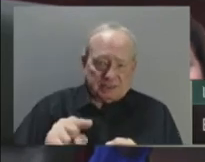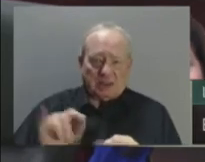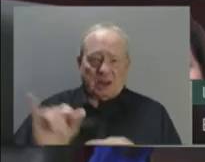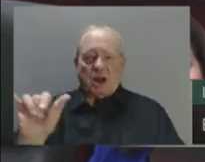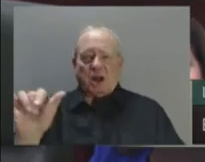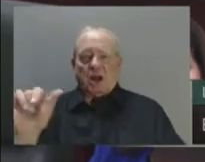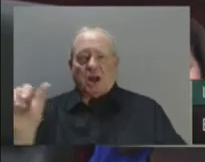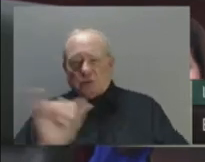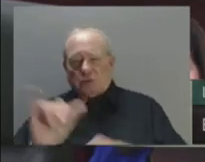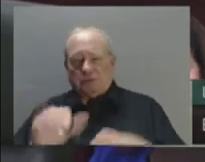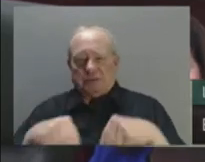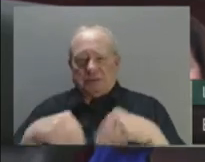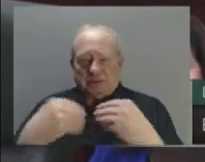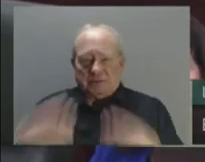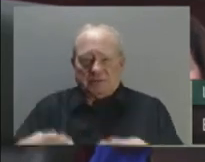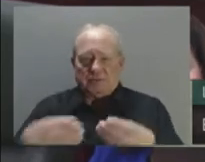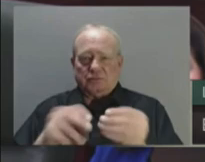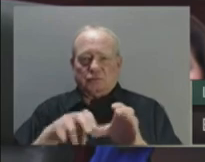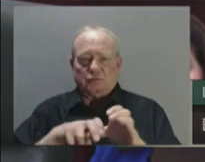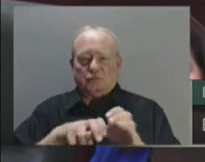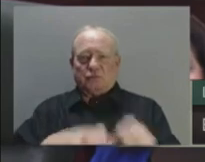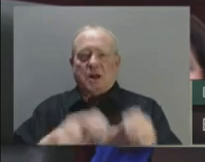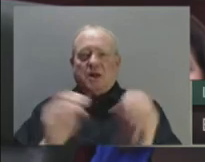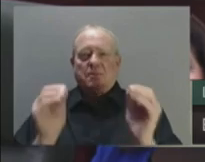-friendly distance eligibility.